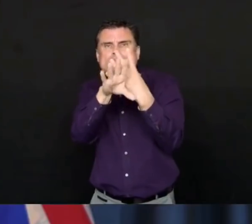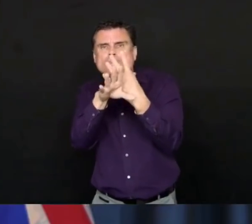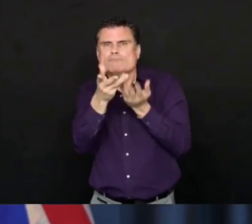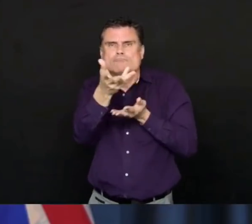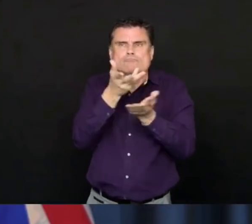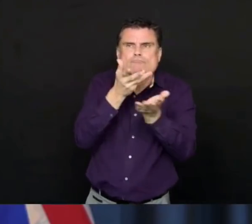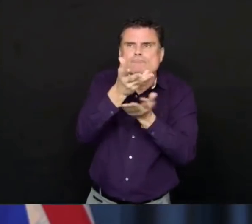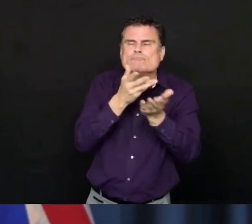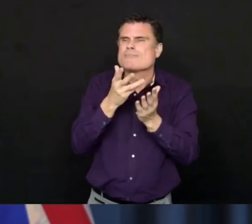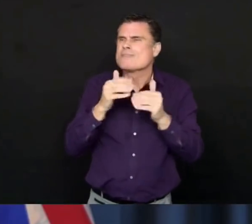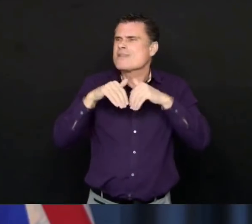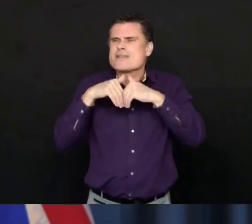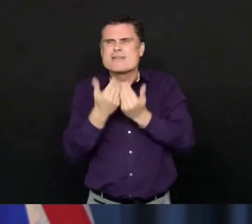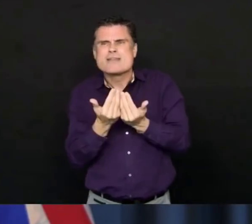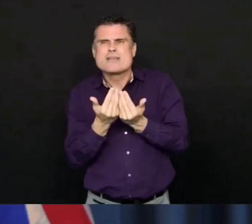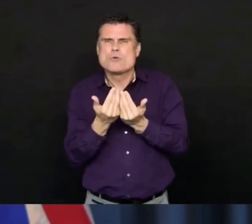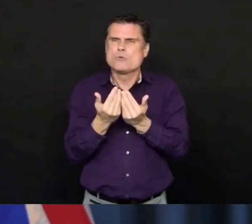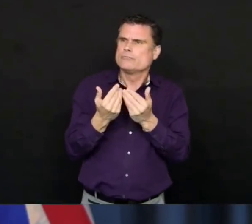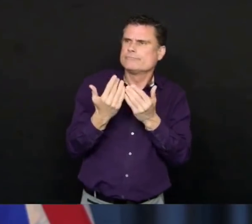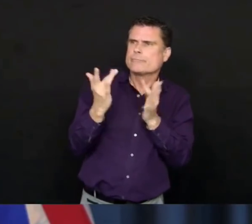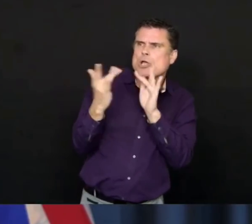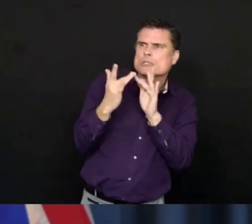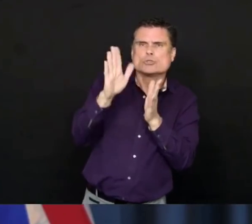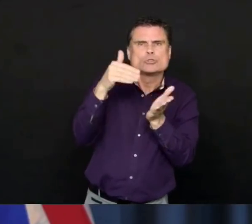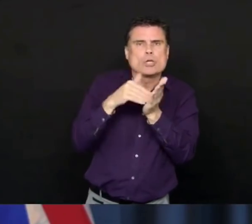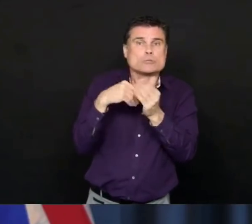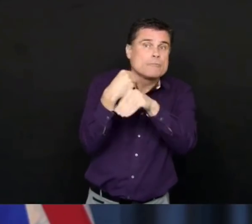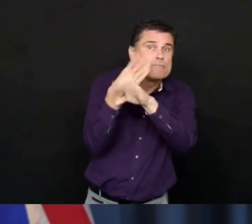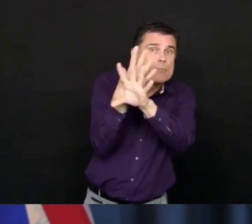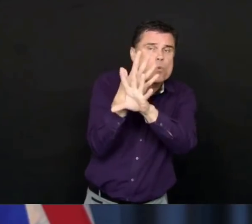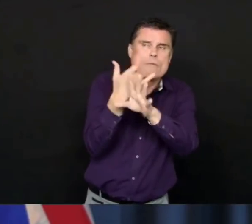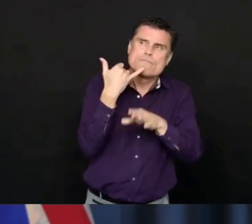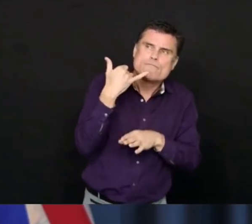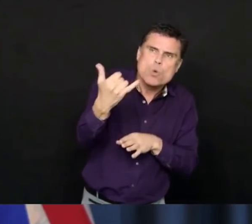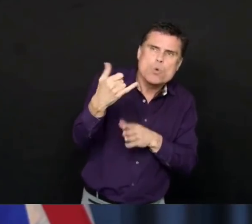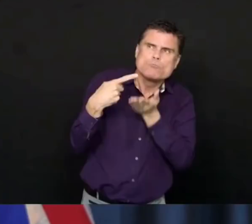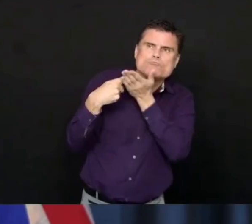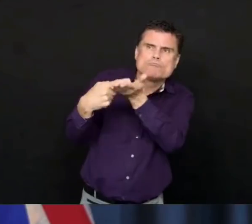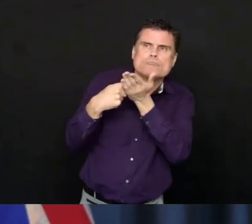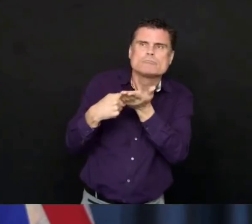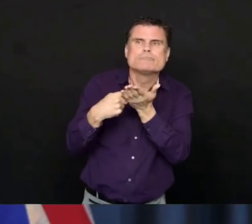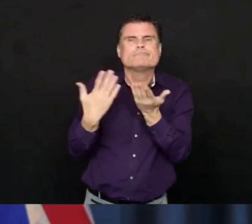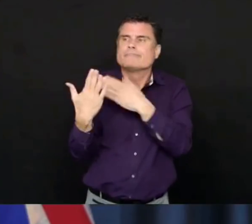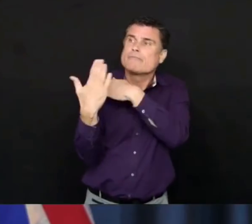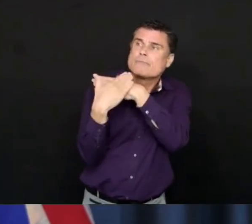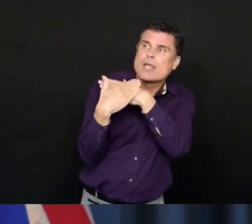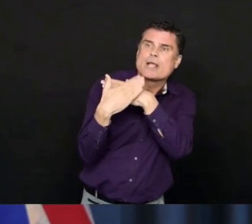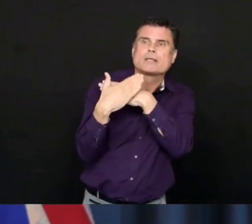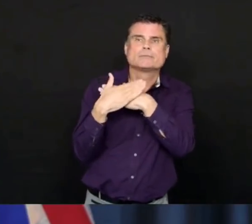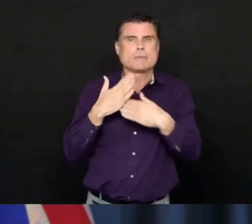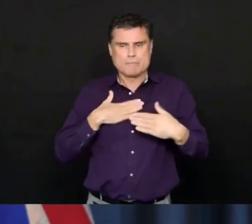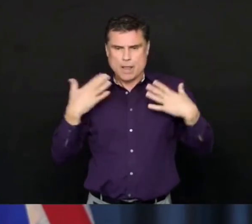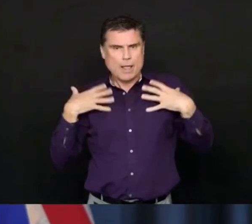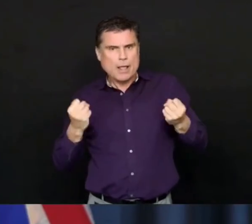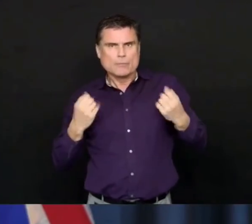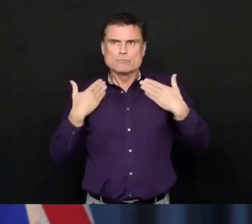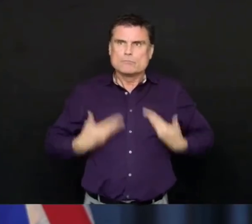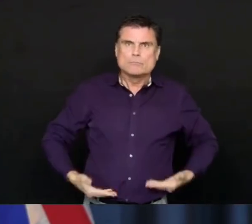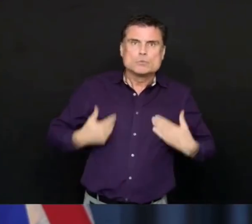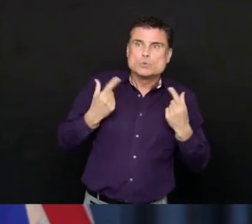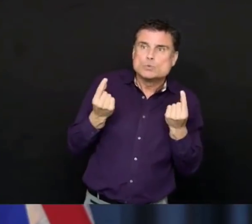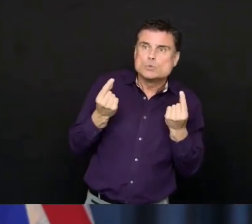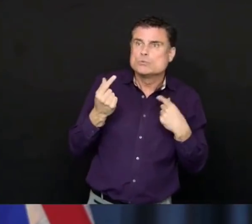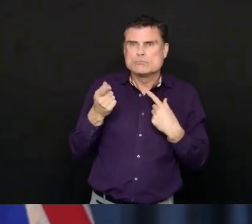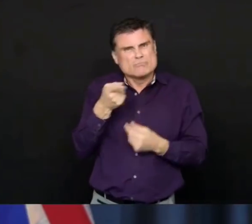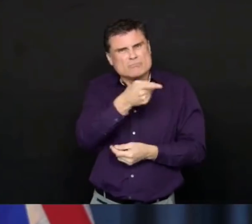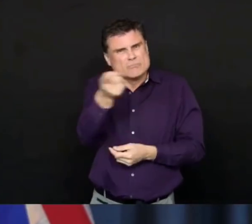UPCCs to call 811 if you need. It's okay for each of us to reach out, and you can do it